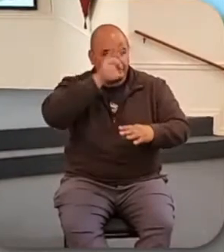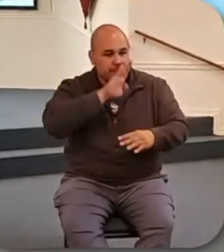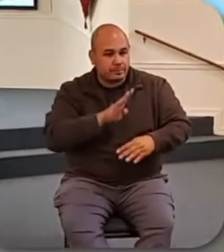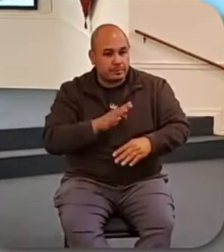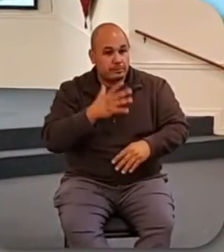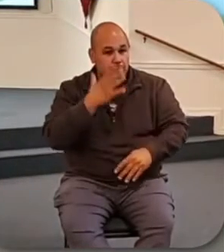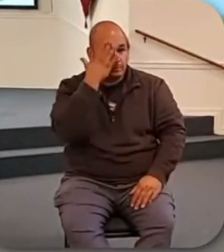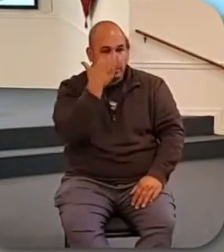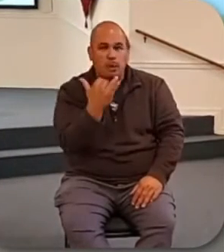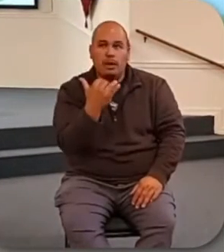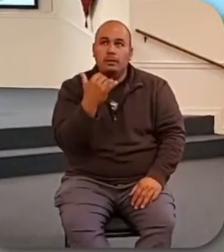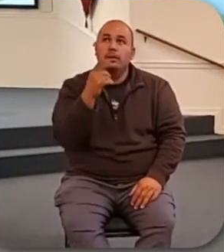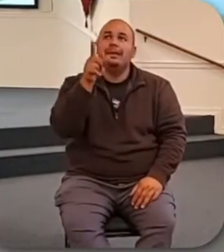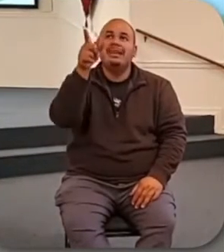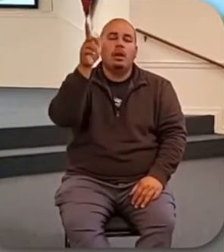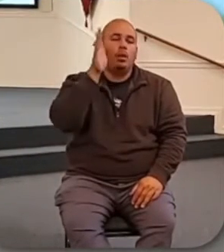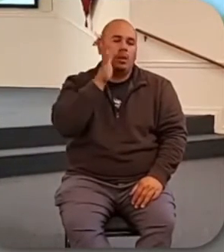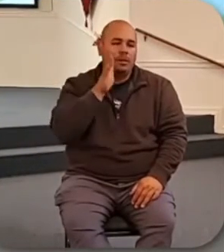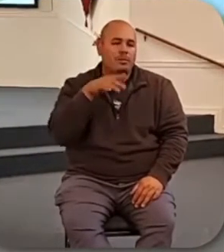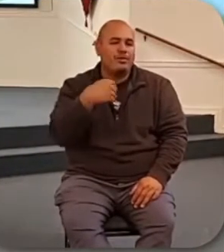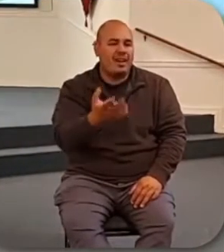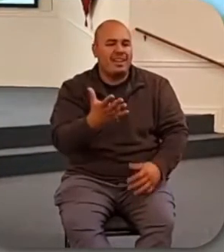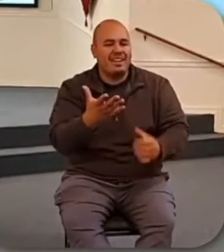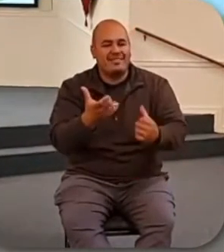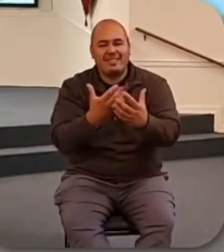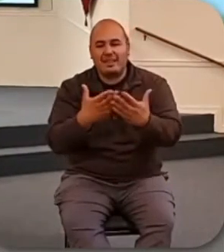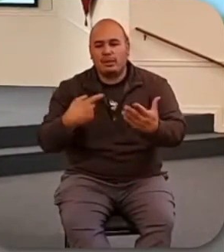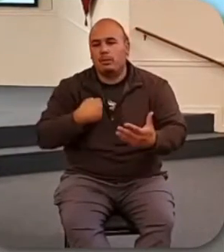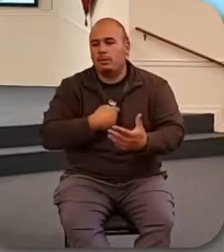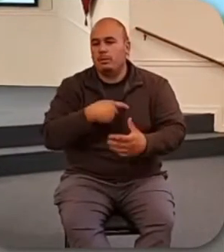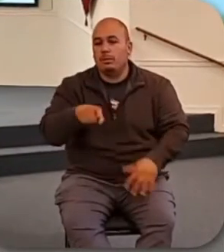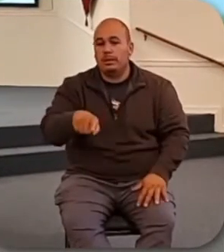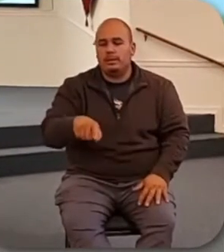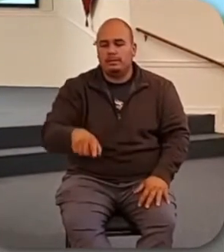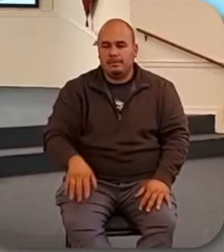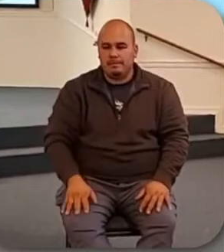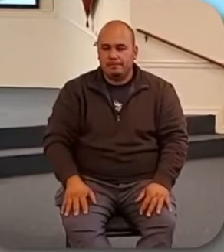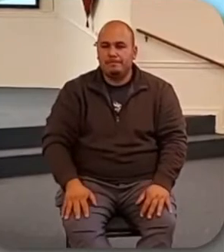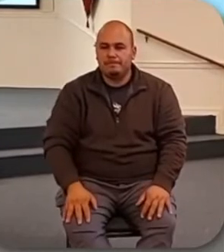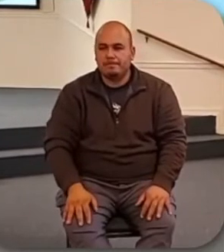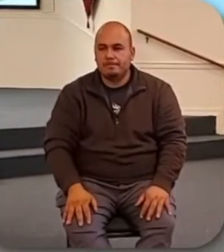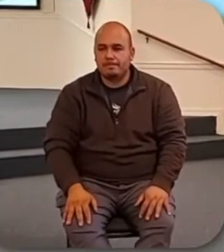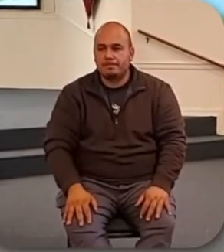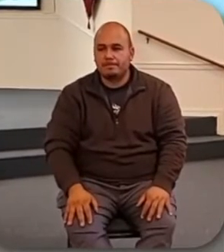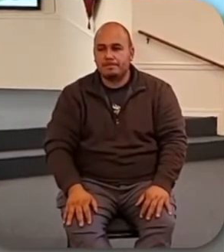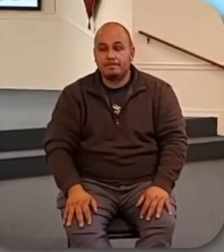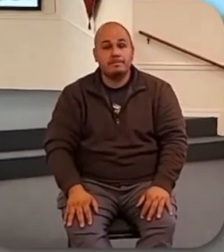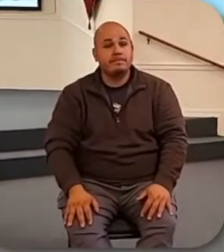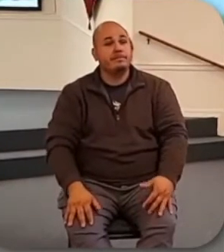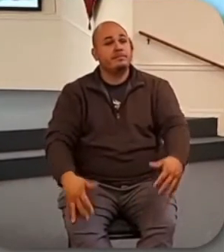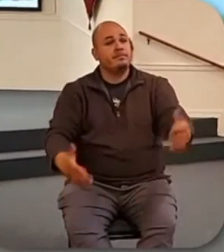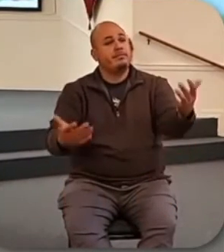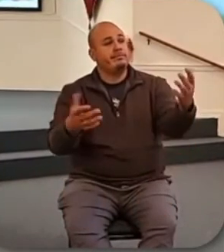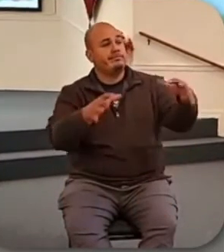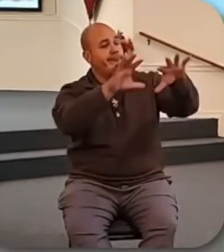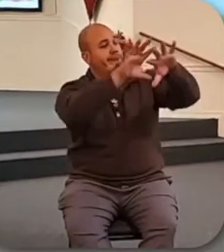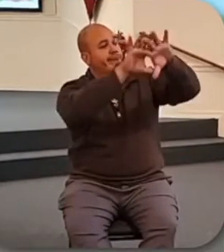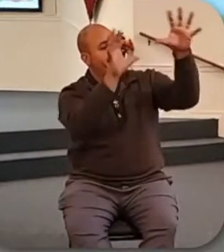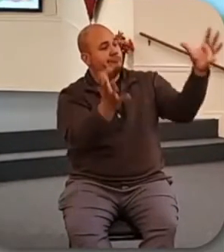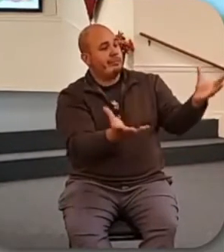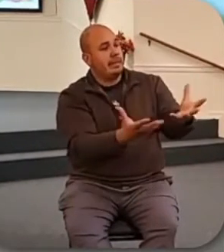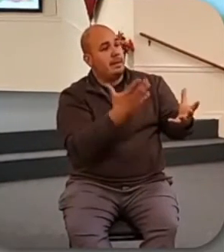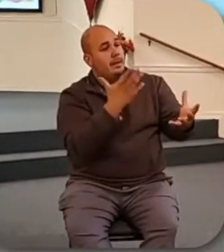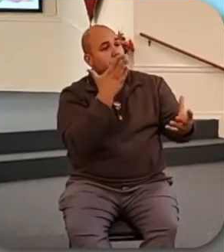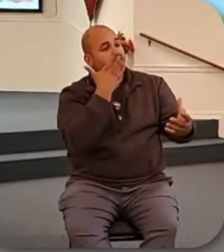God will provide everything we need and more. So bad economic news doesn't panic us